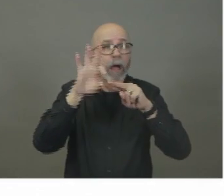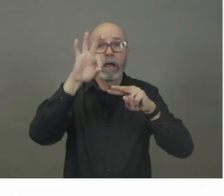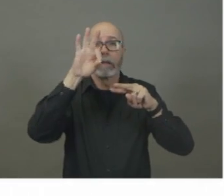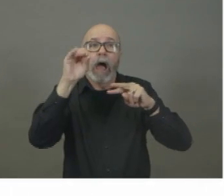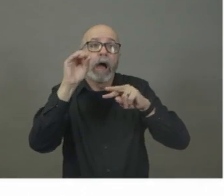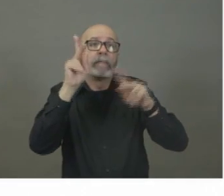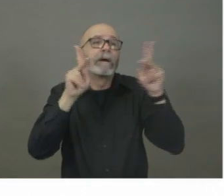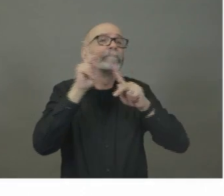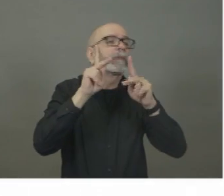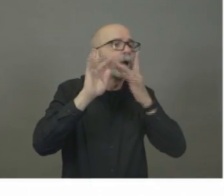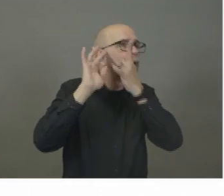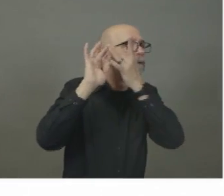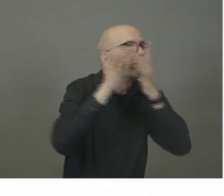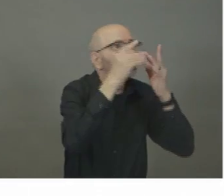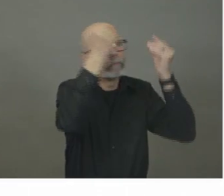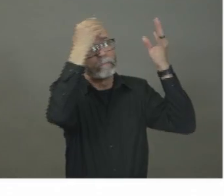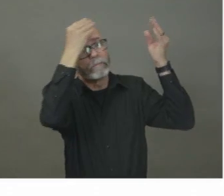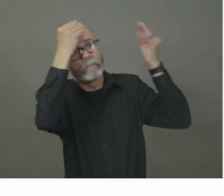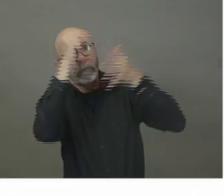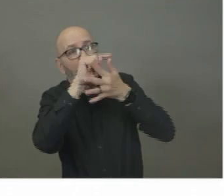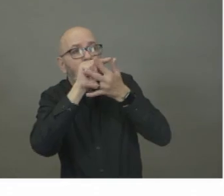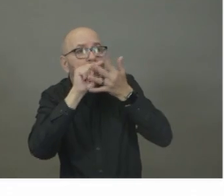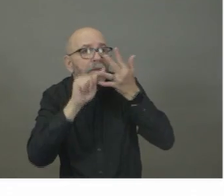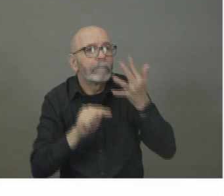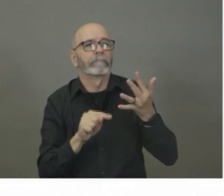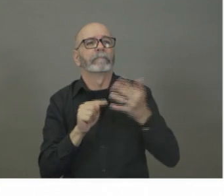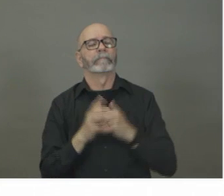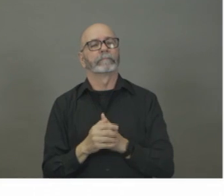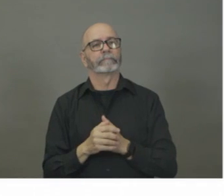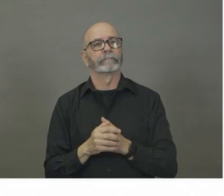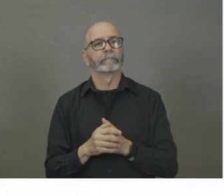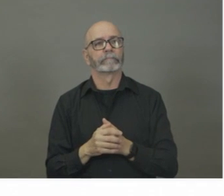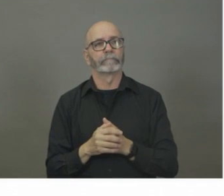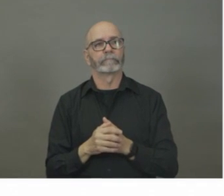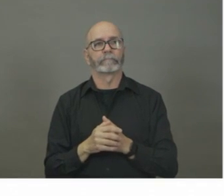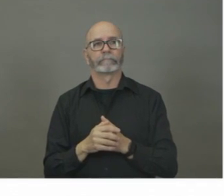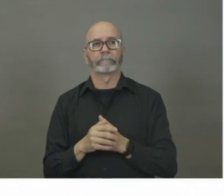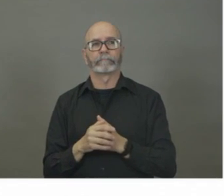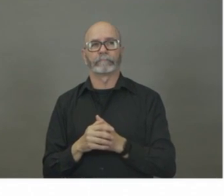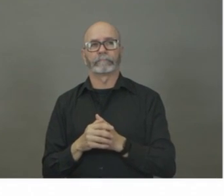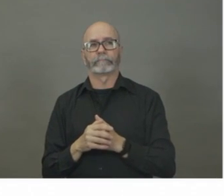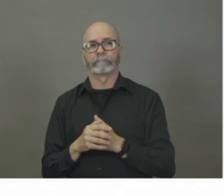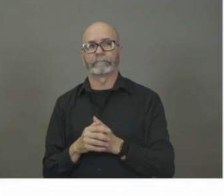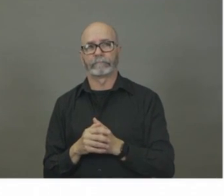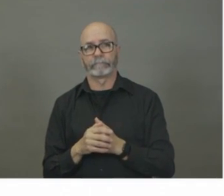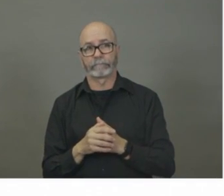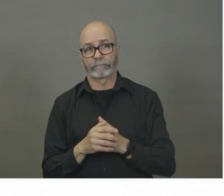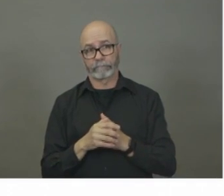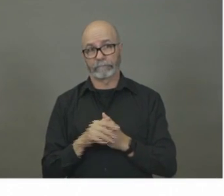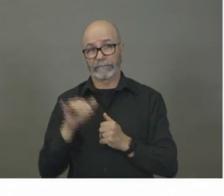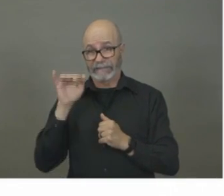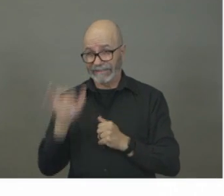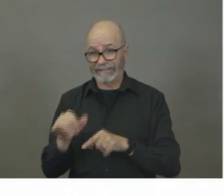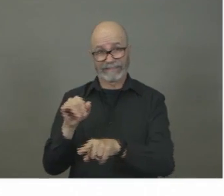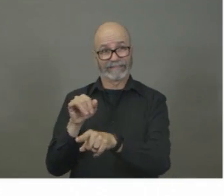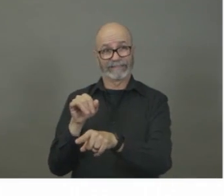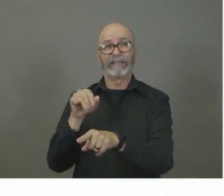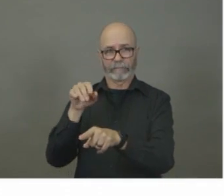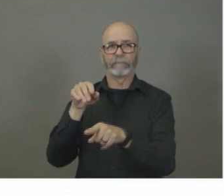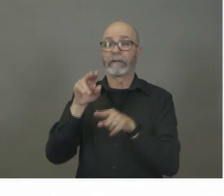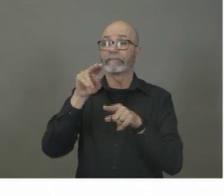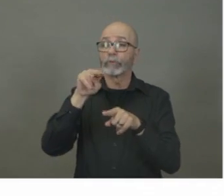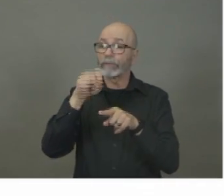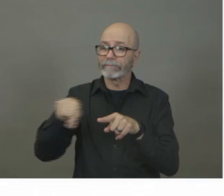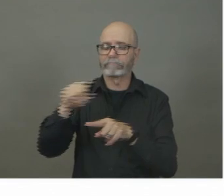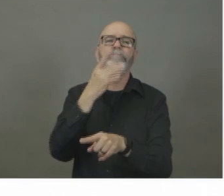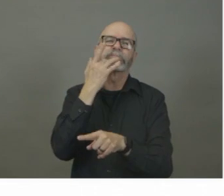But I don't want to… I do want to make sure those Nova Scotians that can access the website do so and use